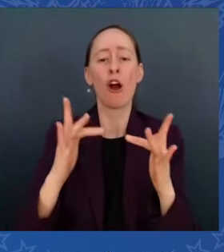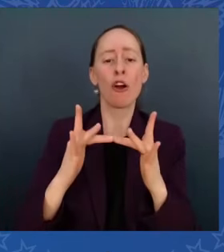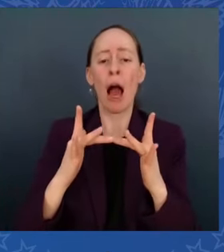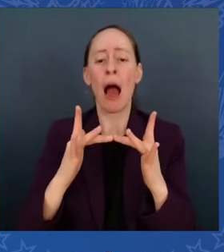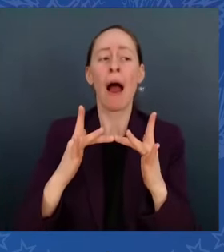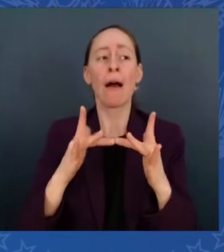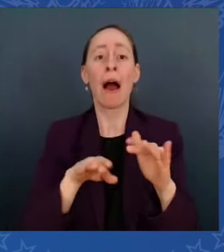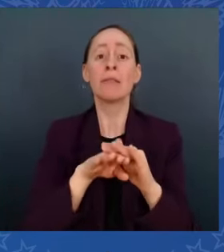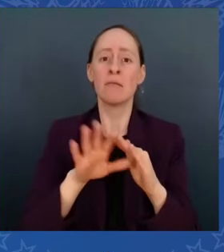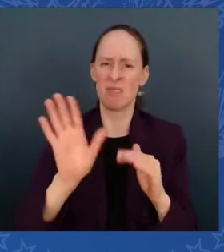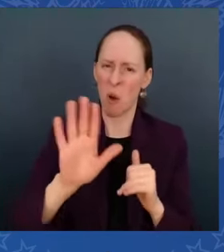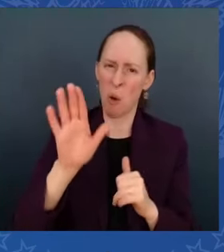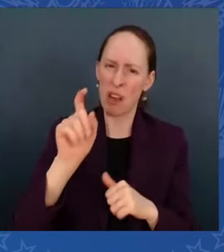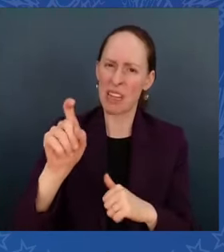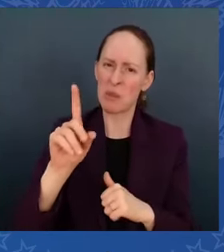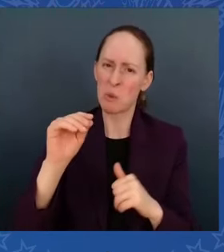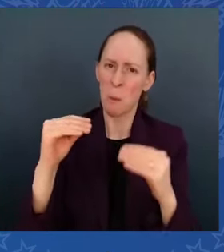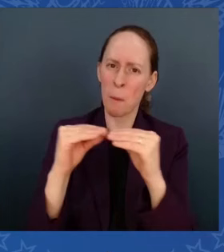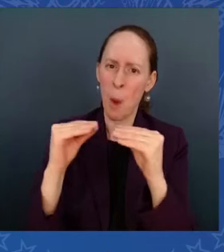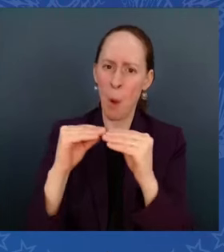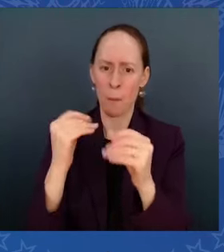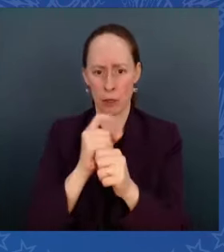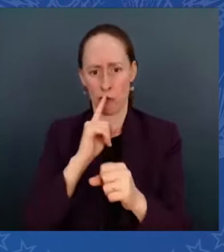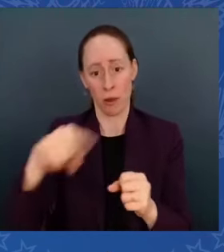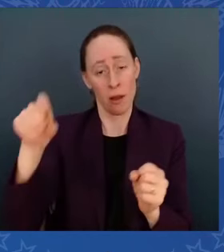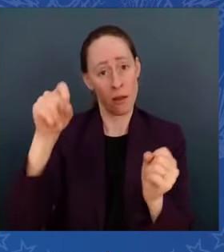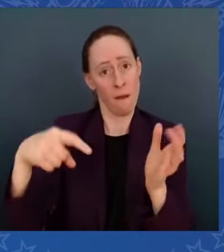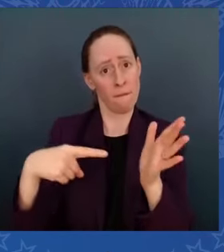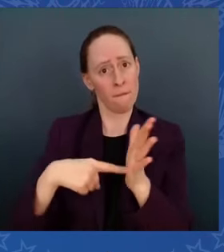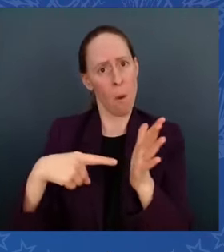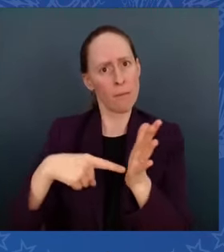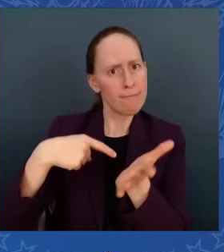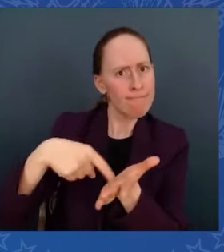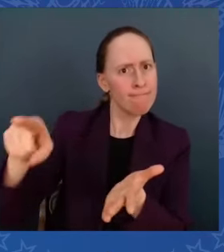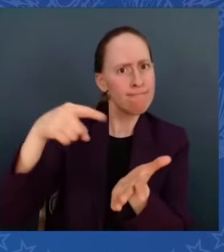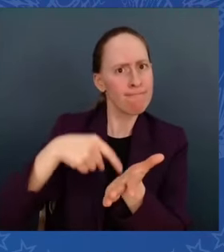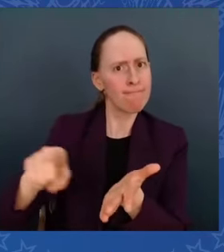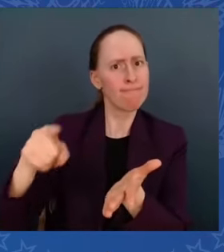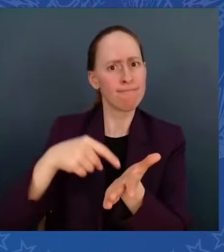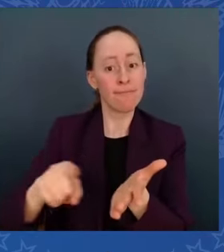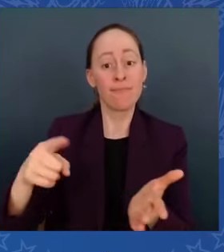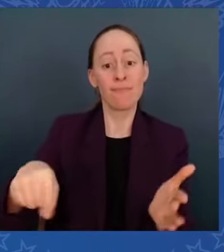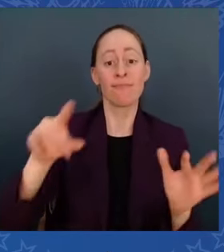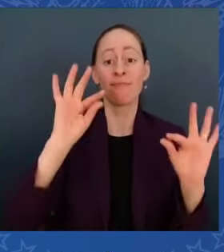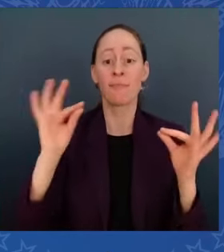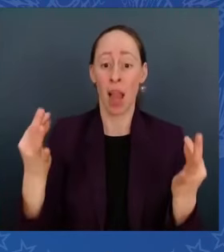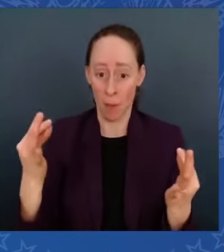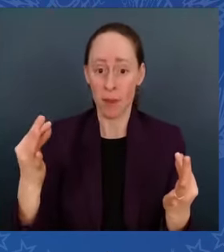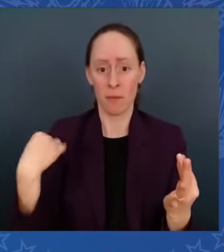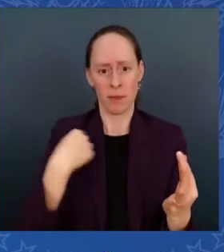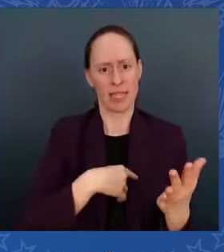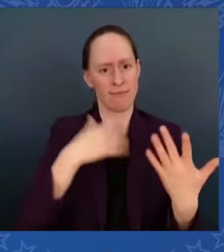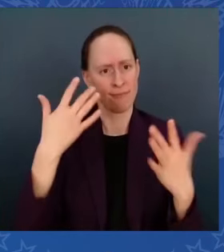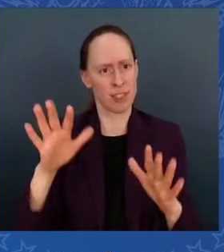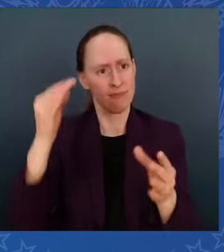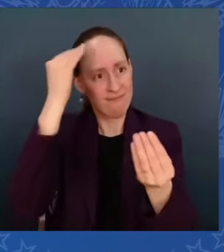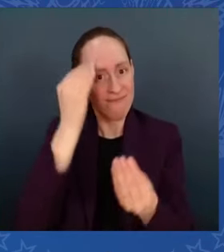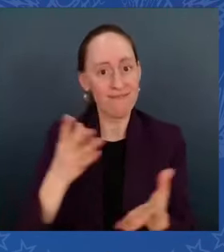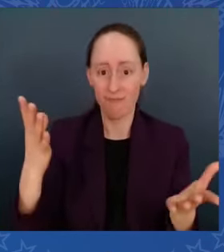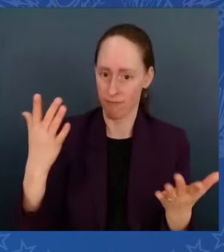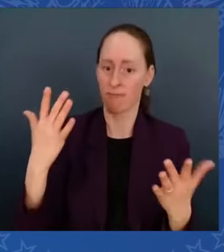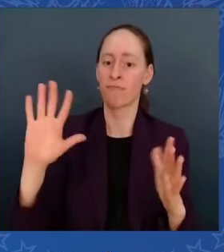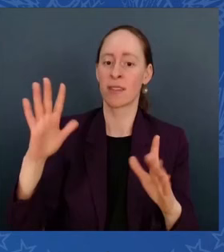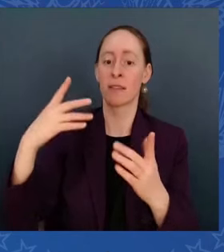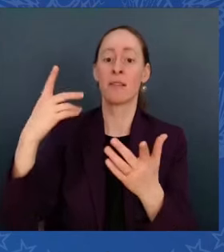why my administration is saving families around $30 a month in internet bills. Over 900,000 households in North